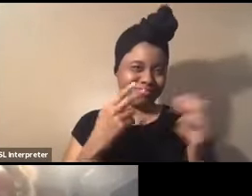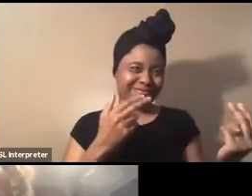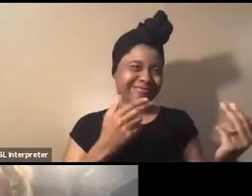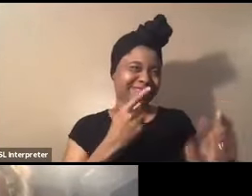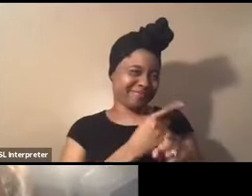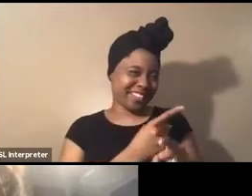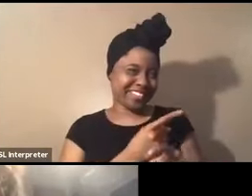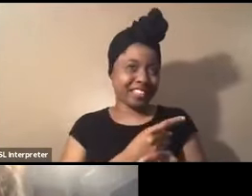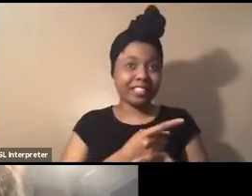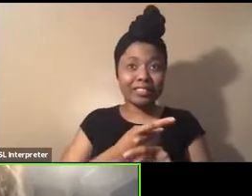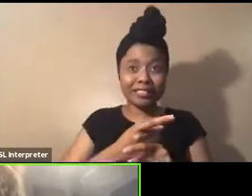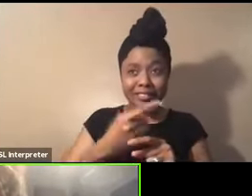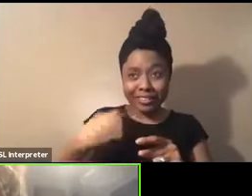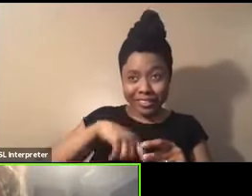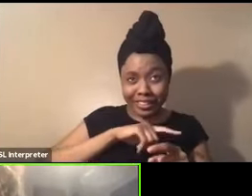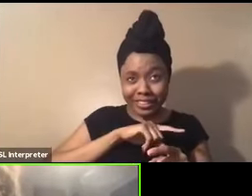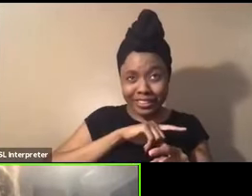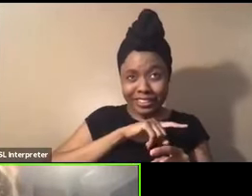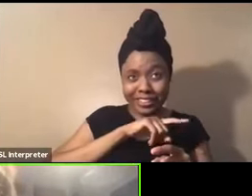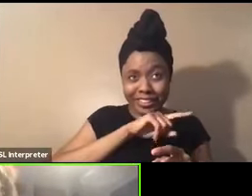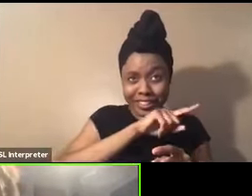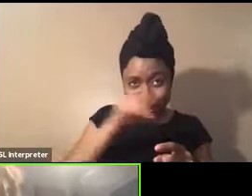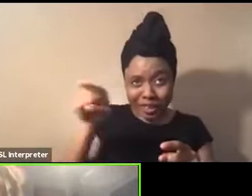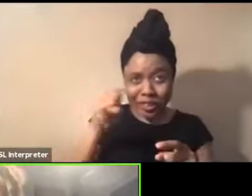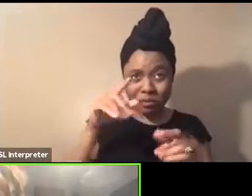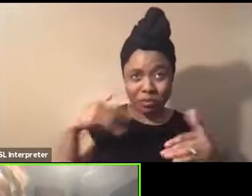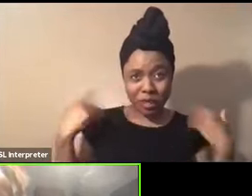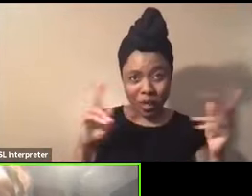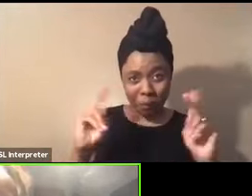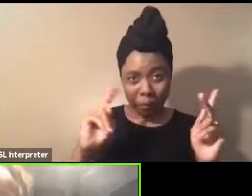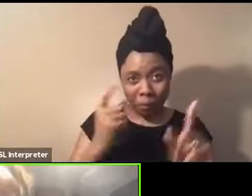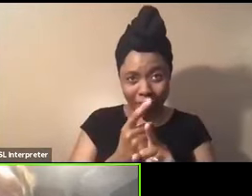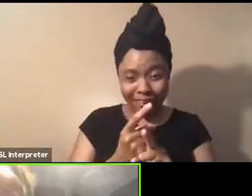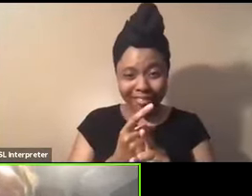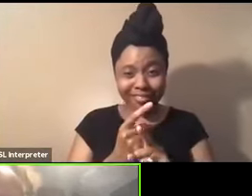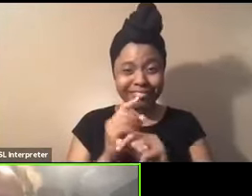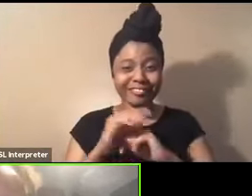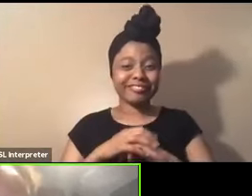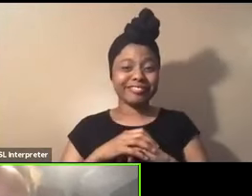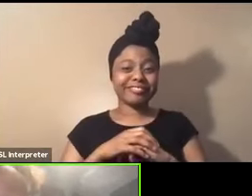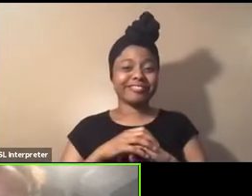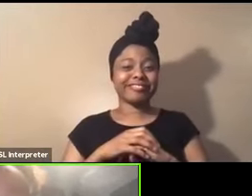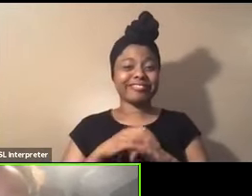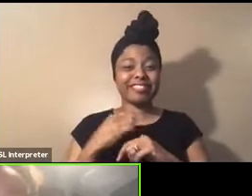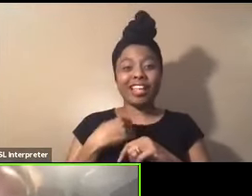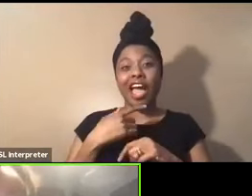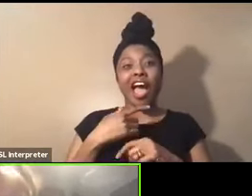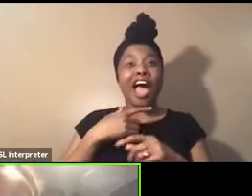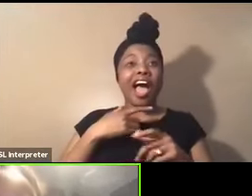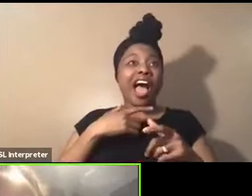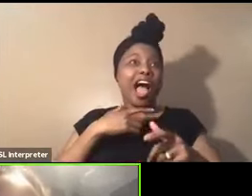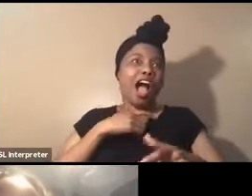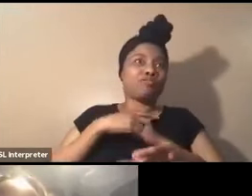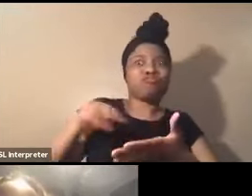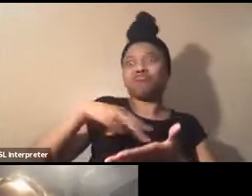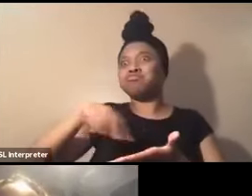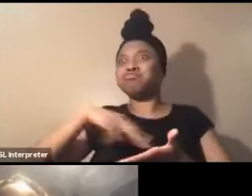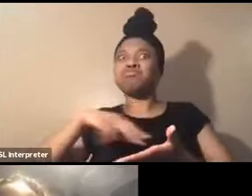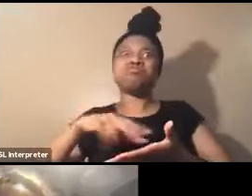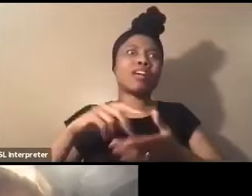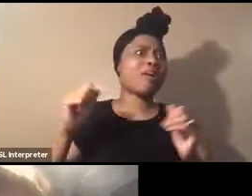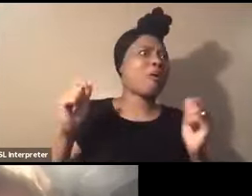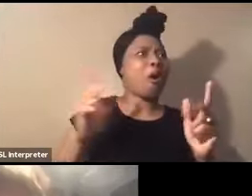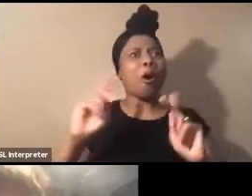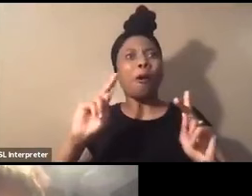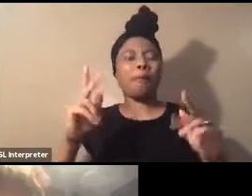And some of you other young folks out there, right? But, um, cause I'm, I'll dance everybody, right? I believe